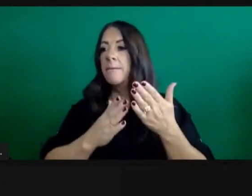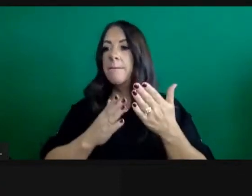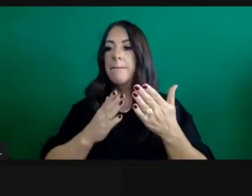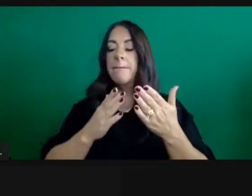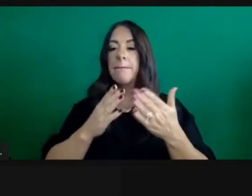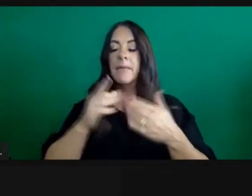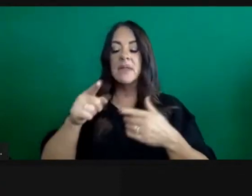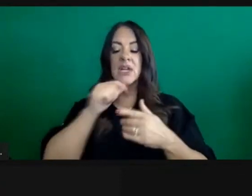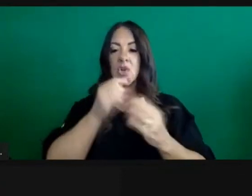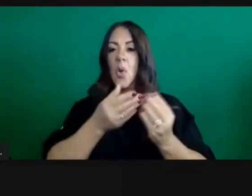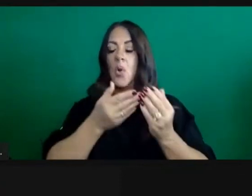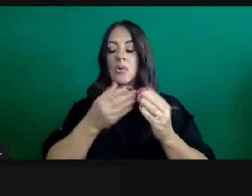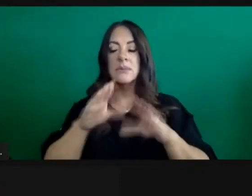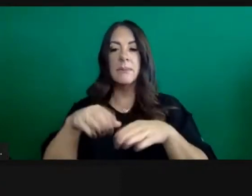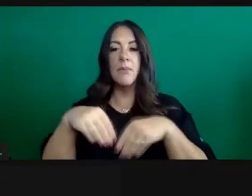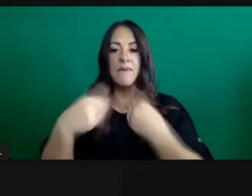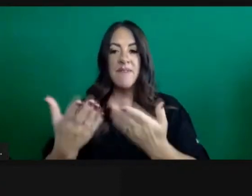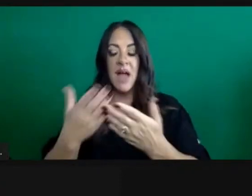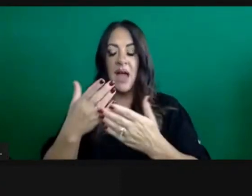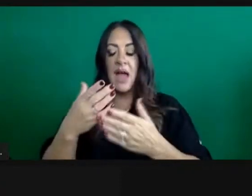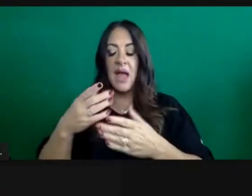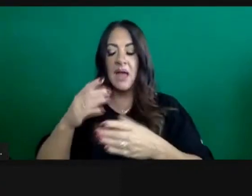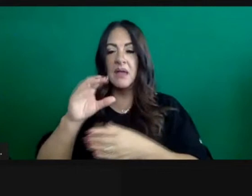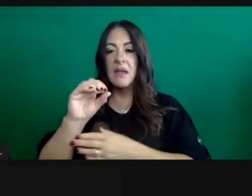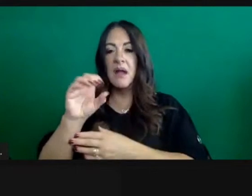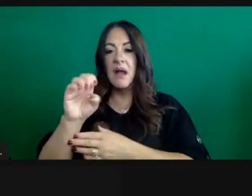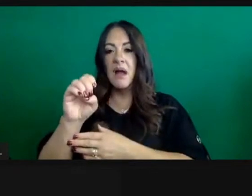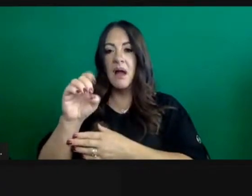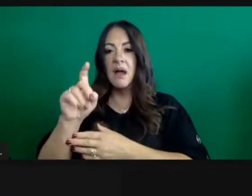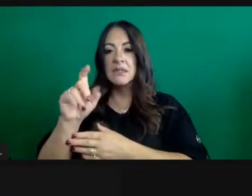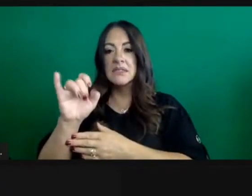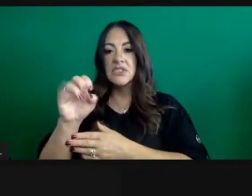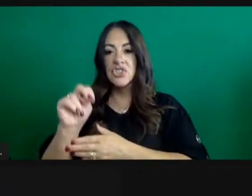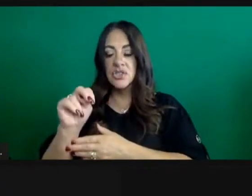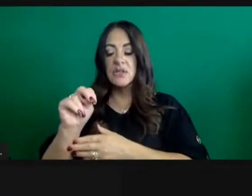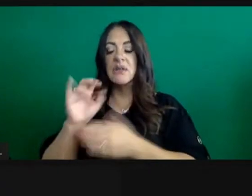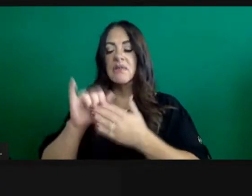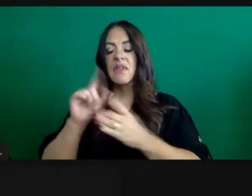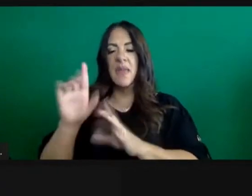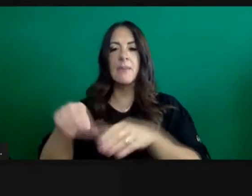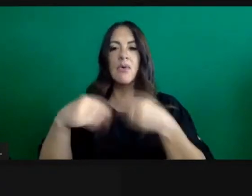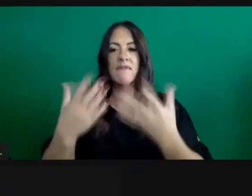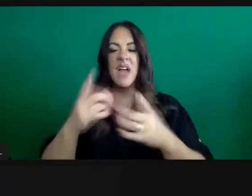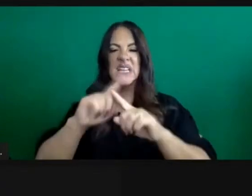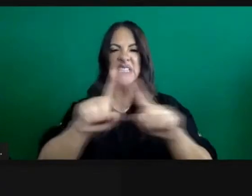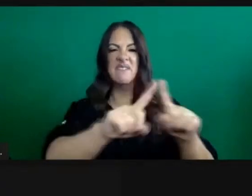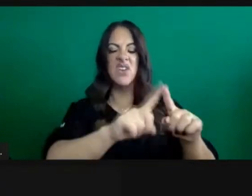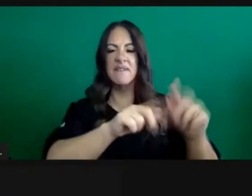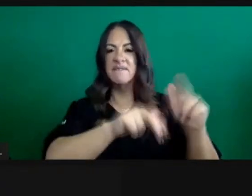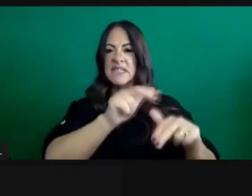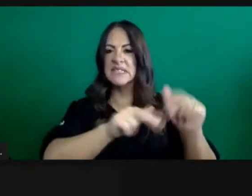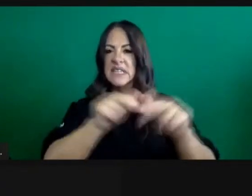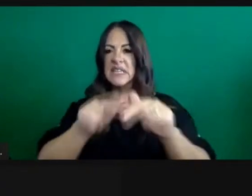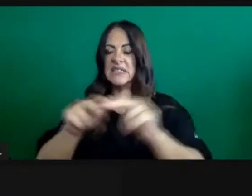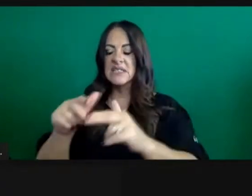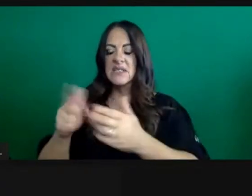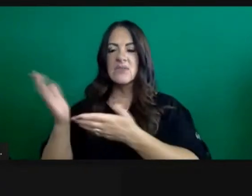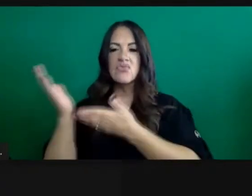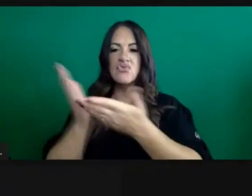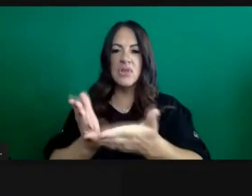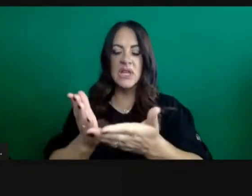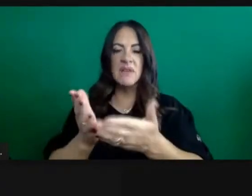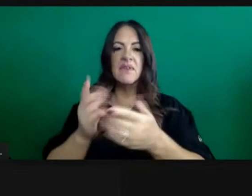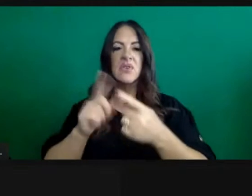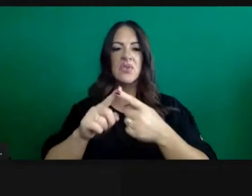delivering oxygen to be able to do it in facilities where they've been able to handle a degree of delivery of